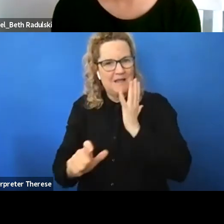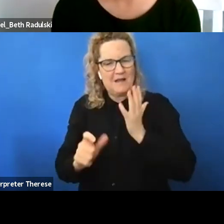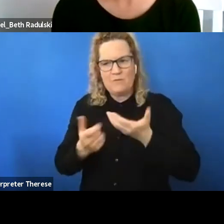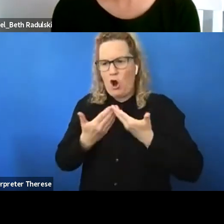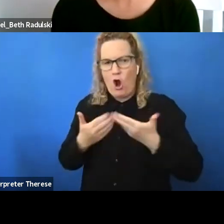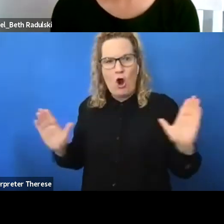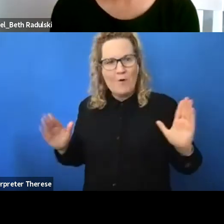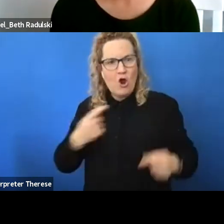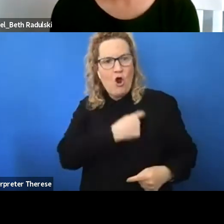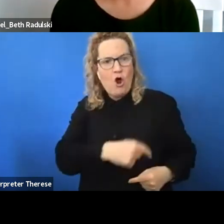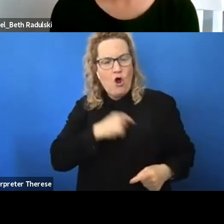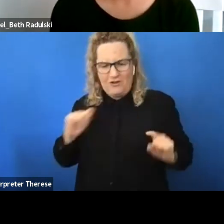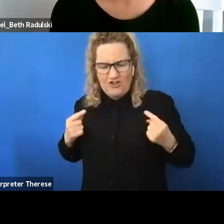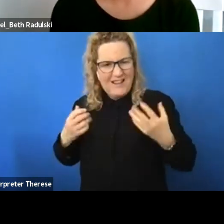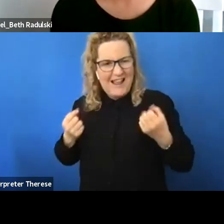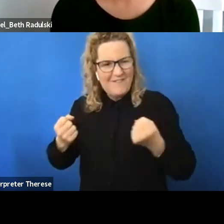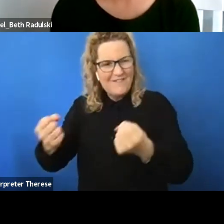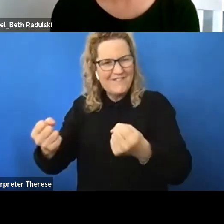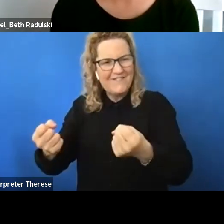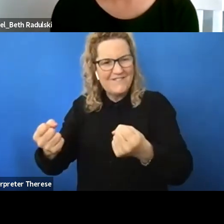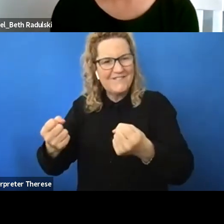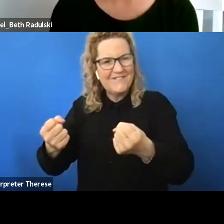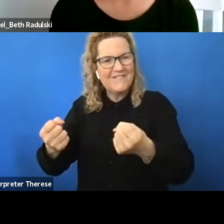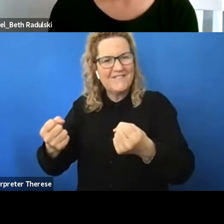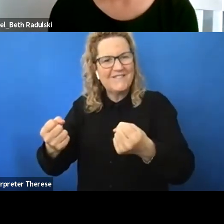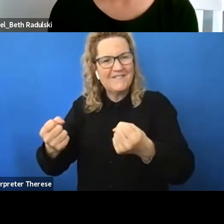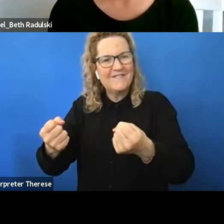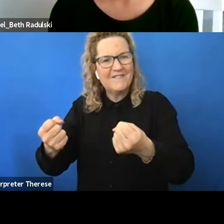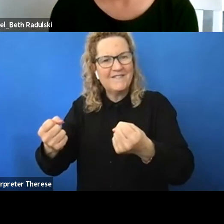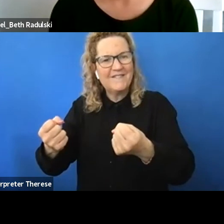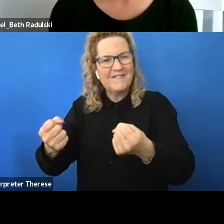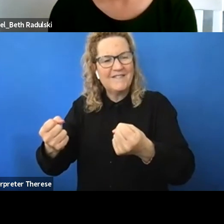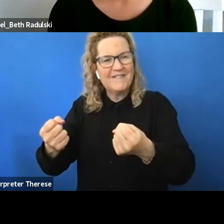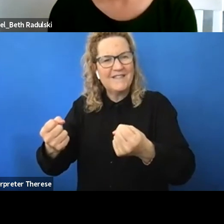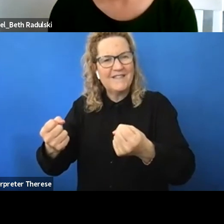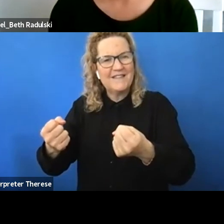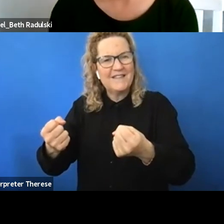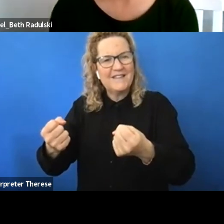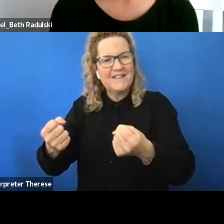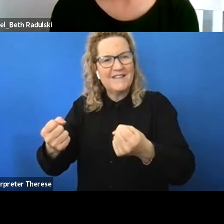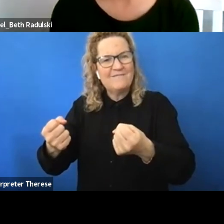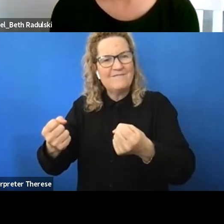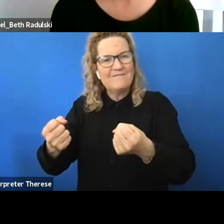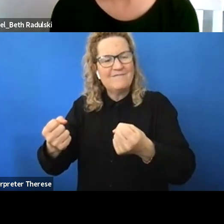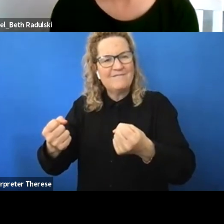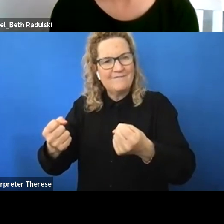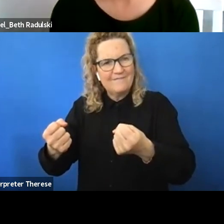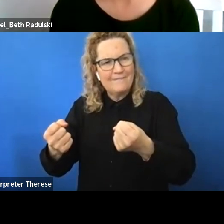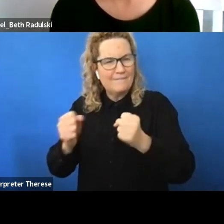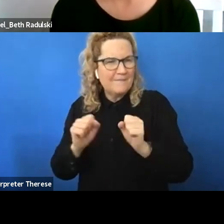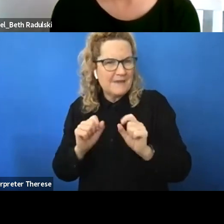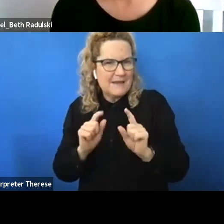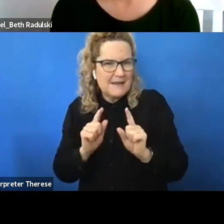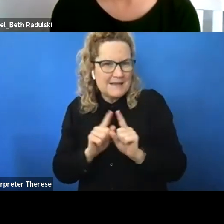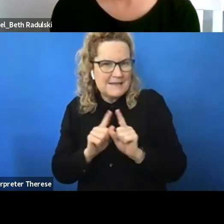honest of the challenges that we have just as much of the um the glitz and